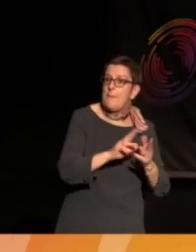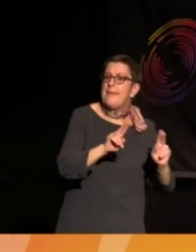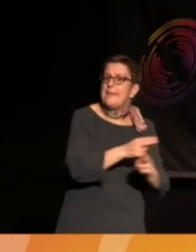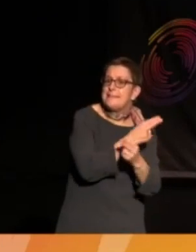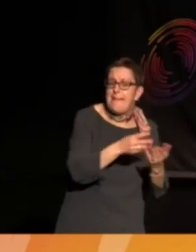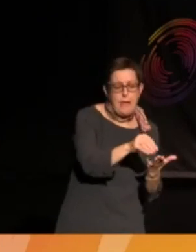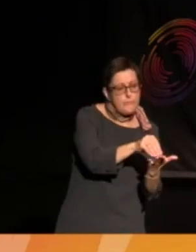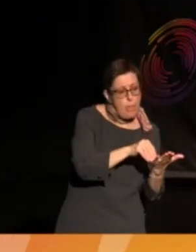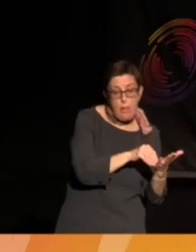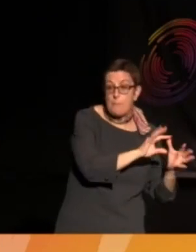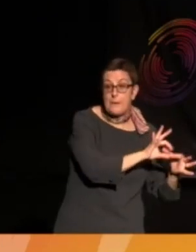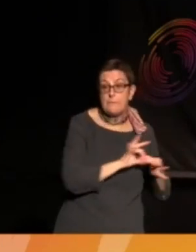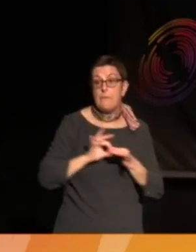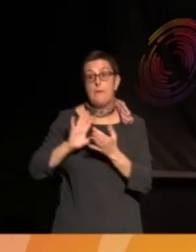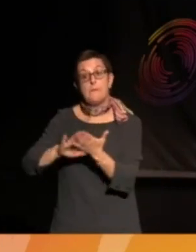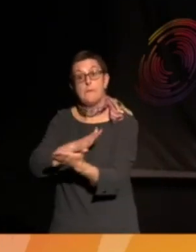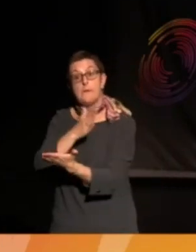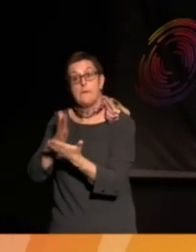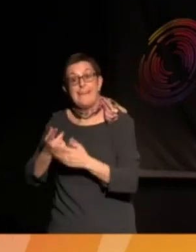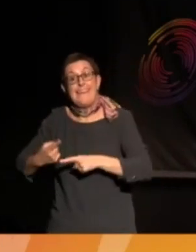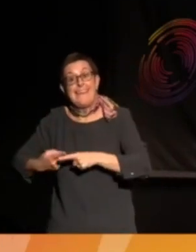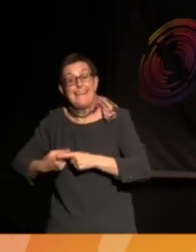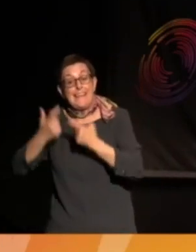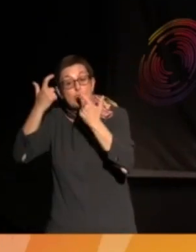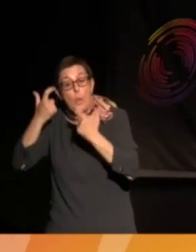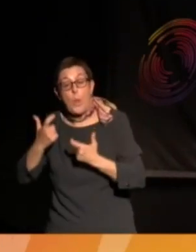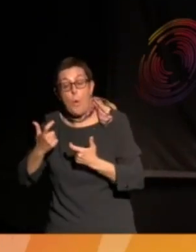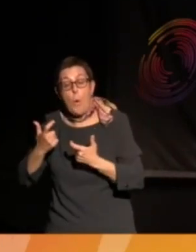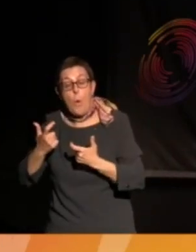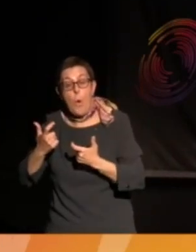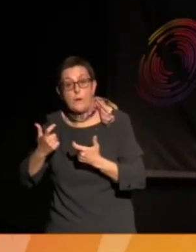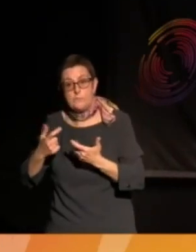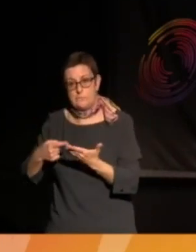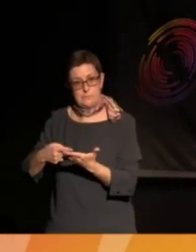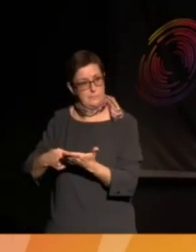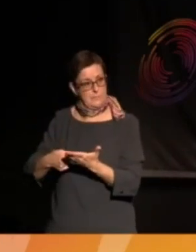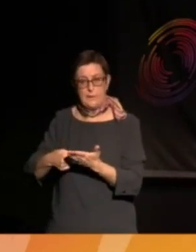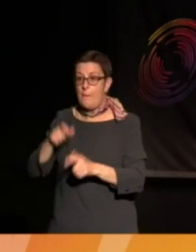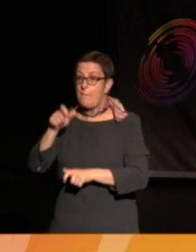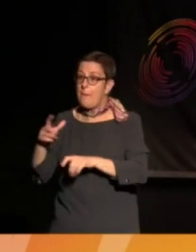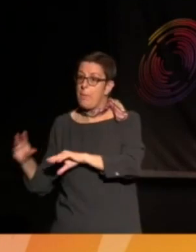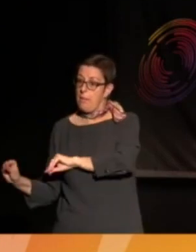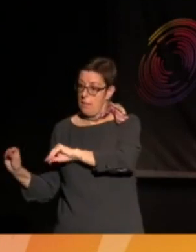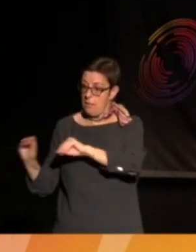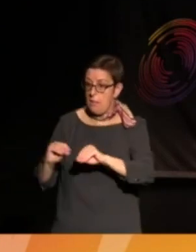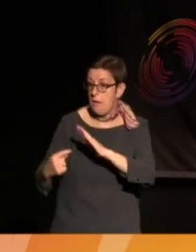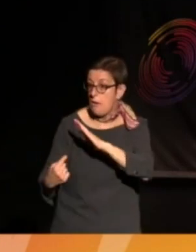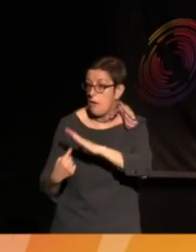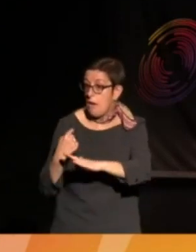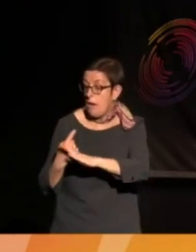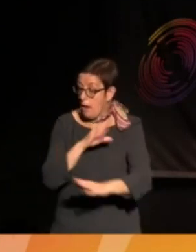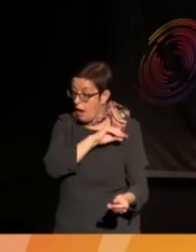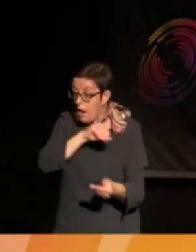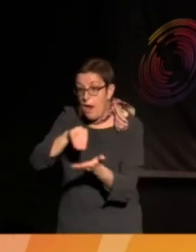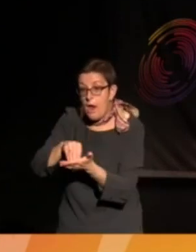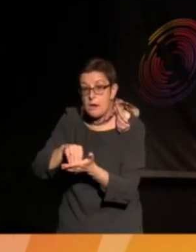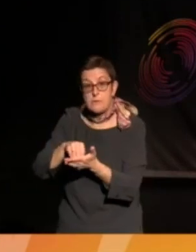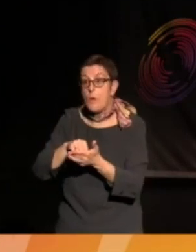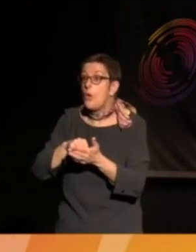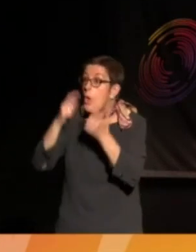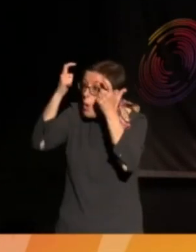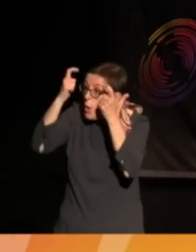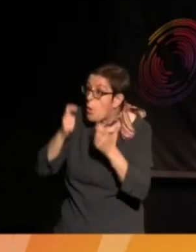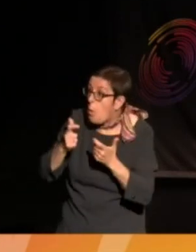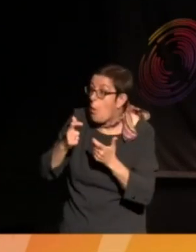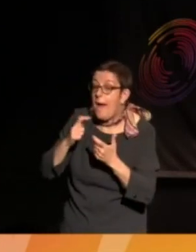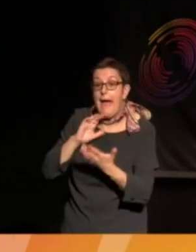makes sure that people who have no immigration status have no recourse to public funds. So how can you enact those rights when the law of